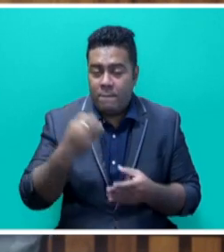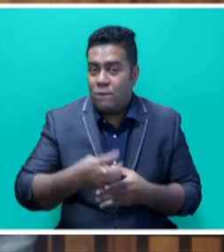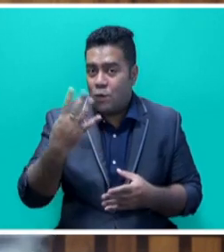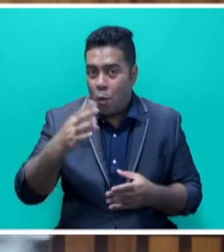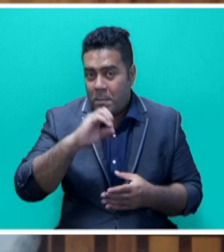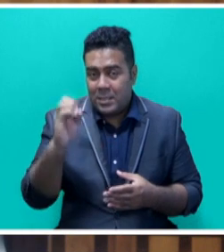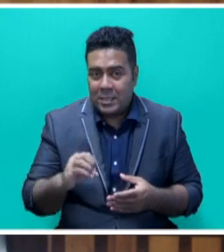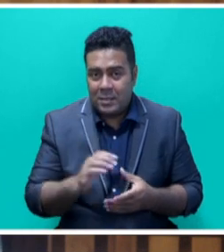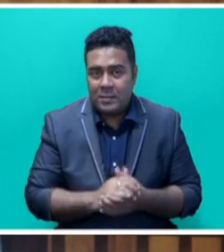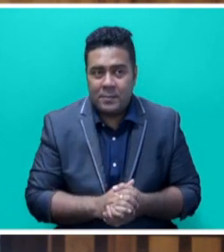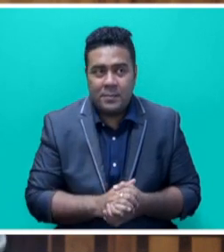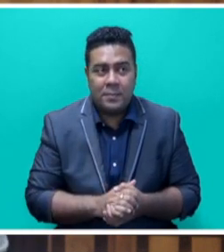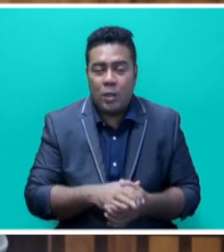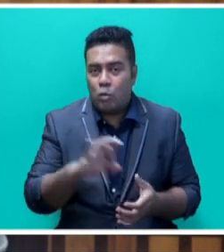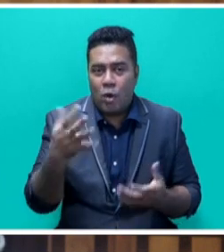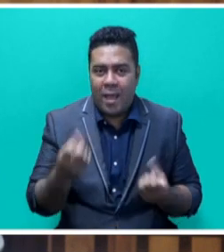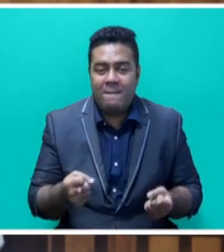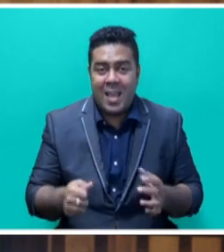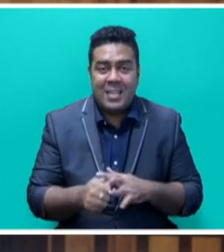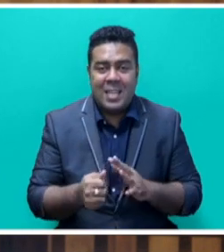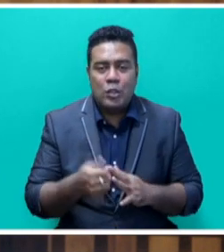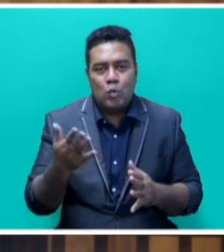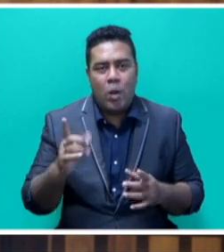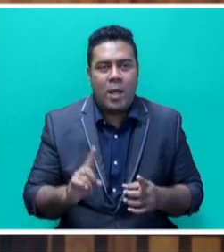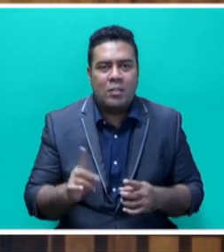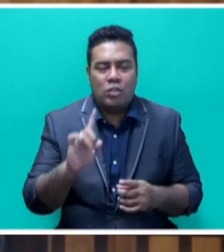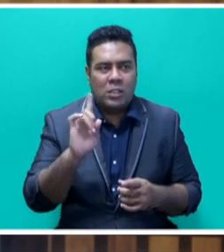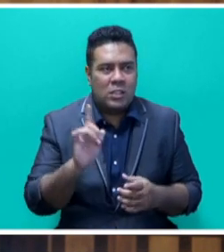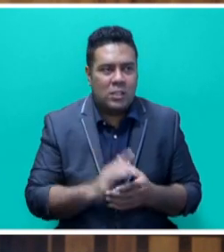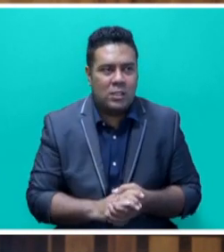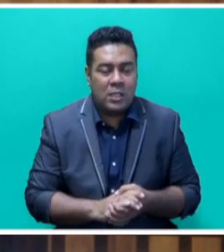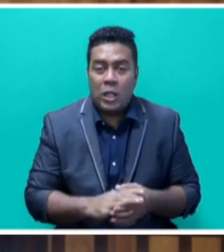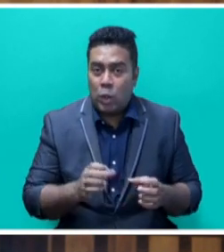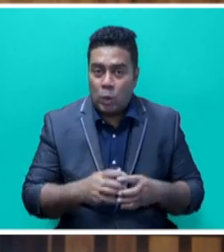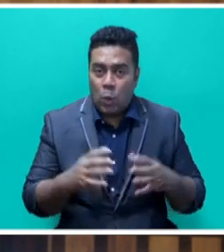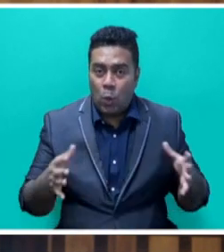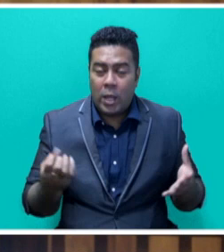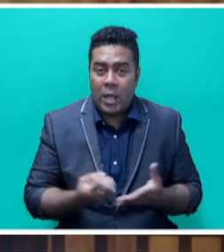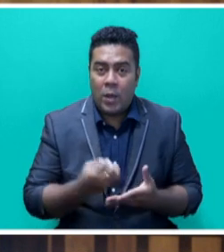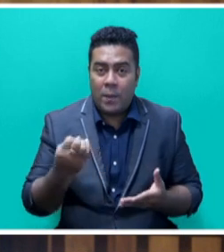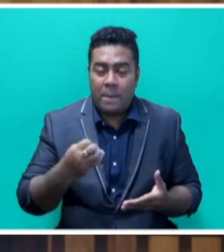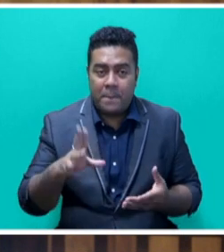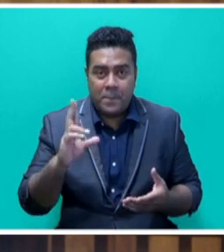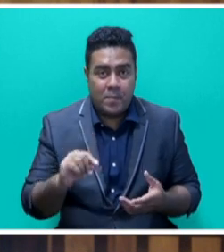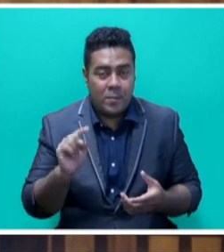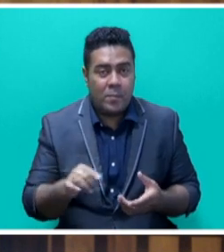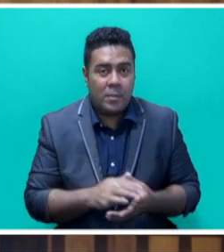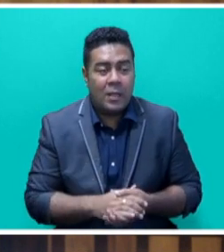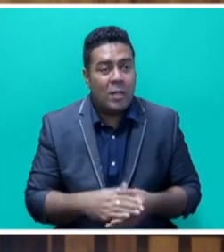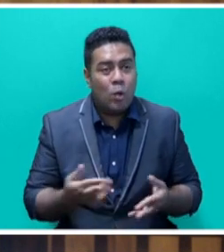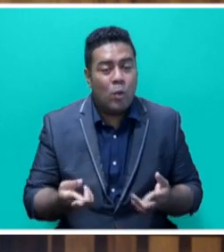Fijian population that do not have access to electricity. Mr. Speaker, sir, a growing economy and indeed one that is recovering from the